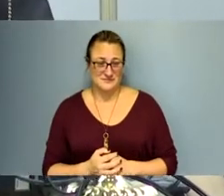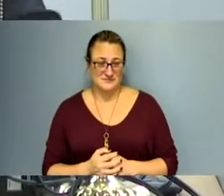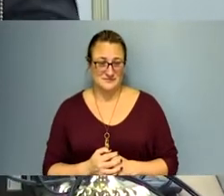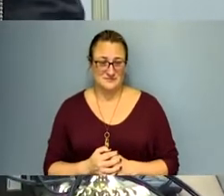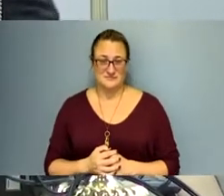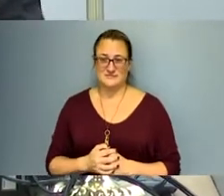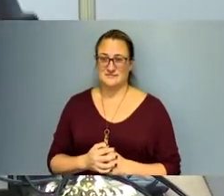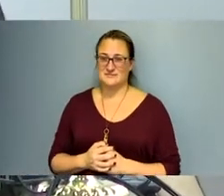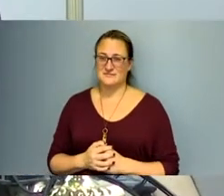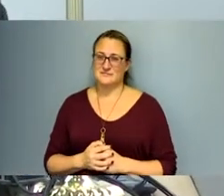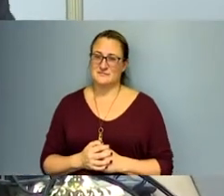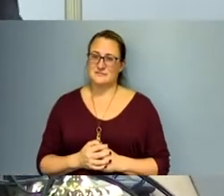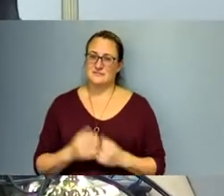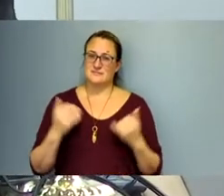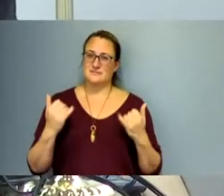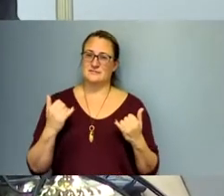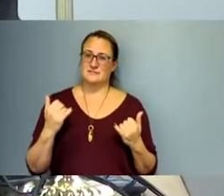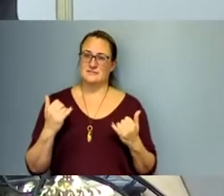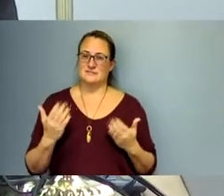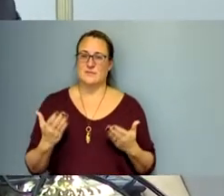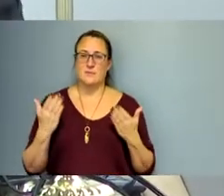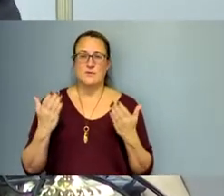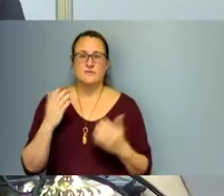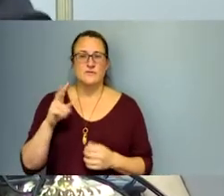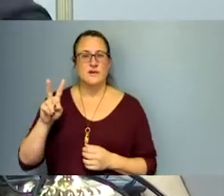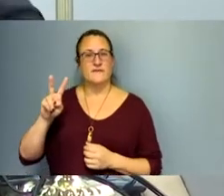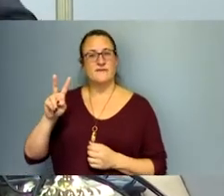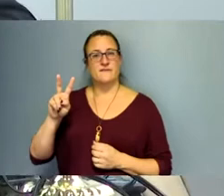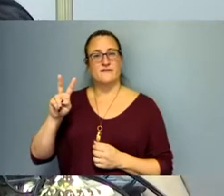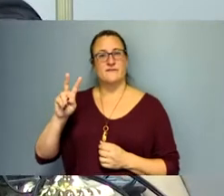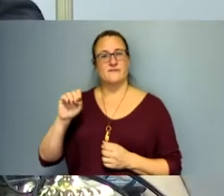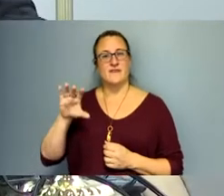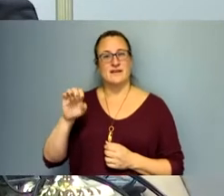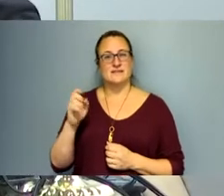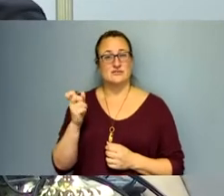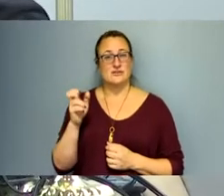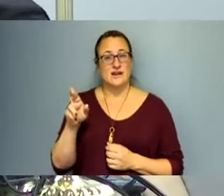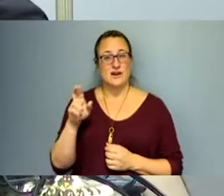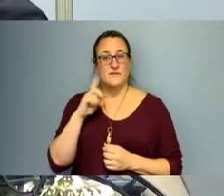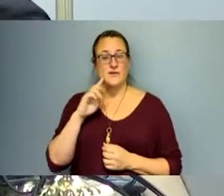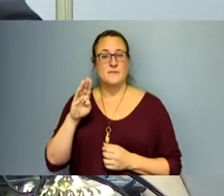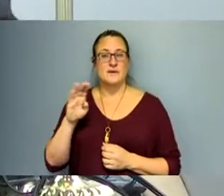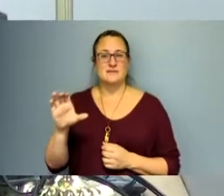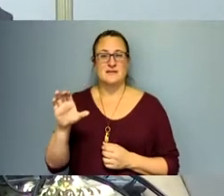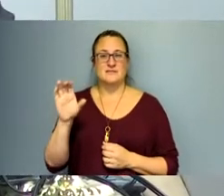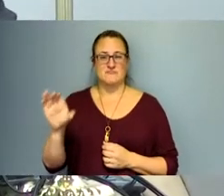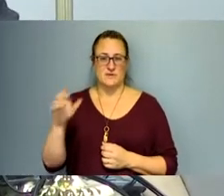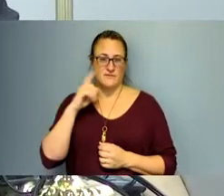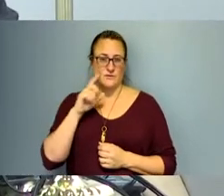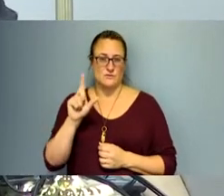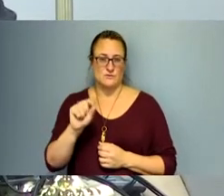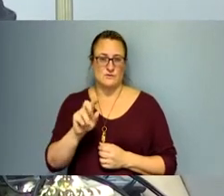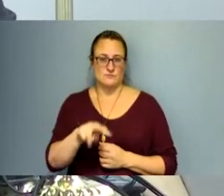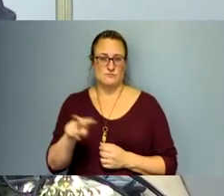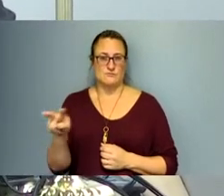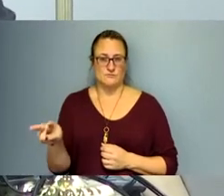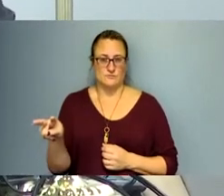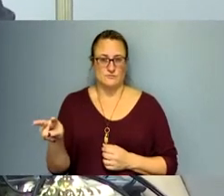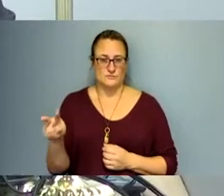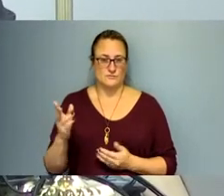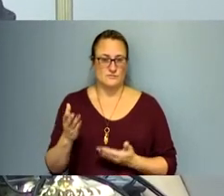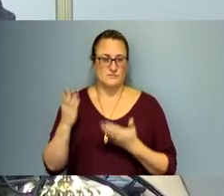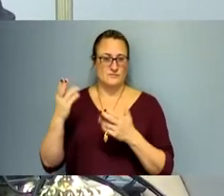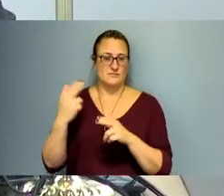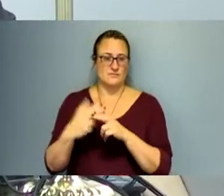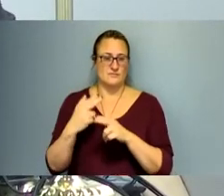And chair will entertain a motion for vice chair for the Bucks County Board of Commissioners for 2022. And I'll nominate